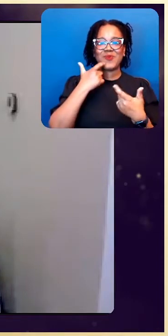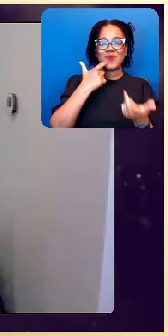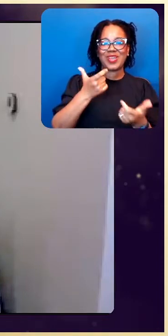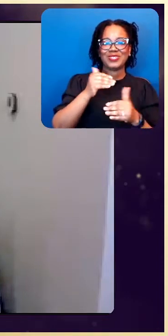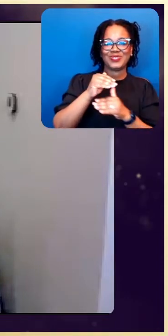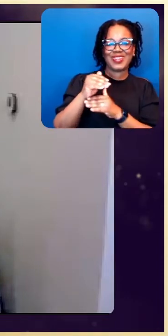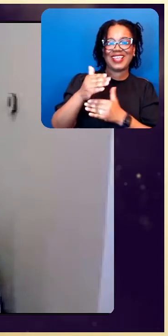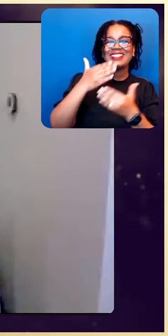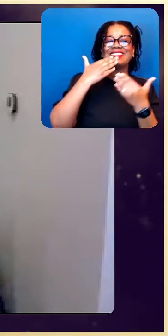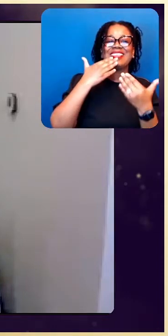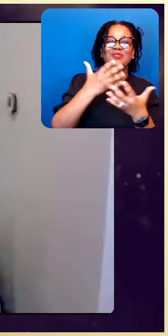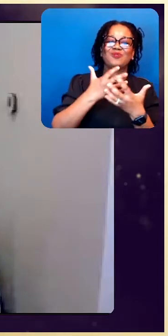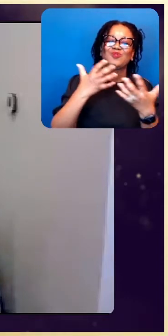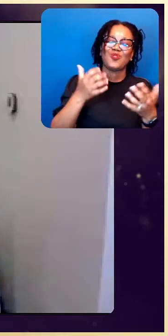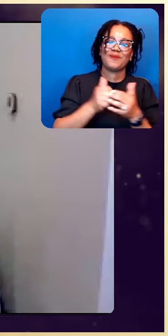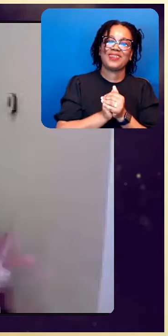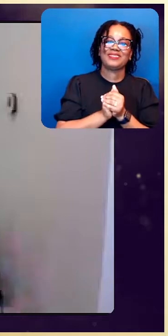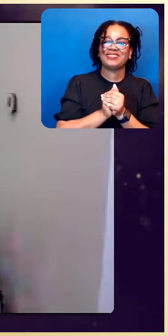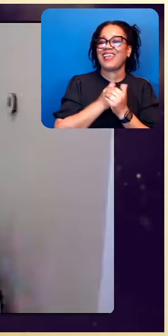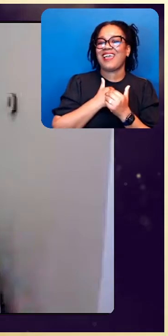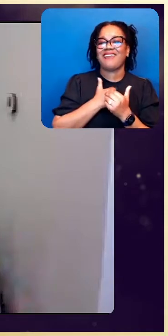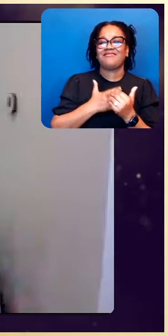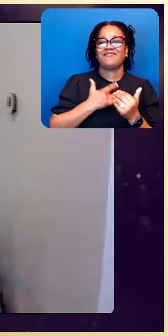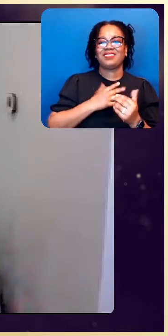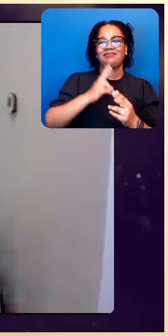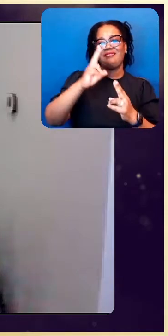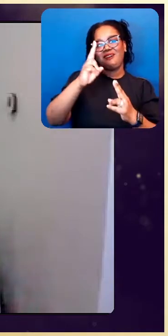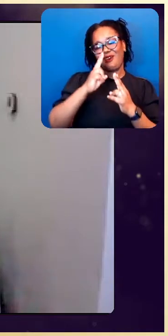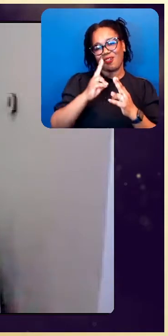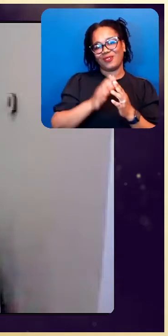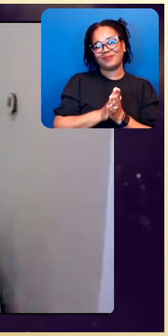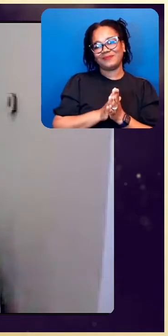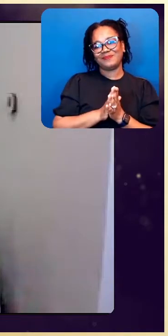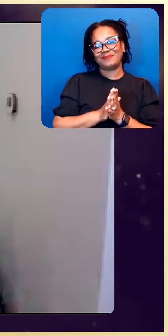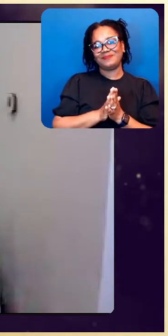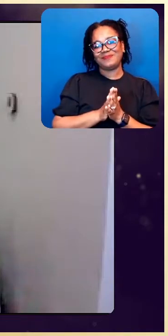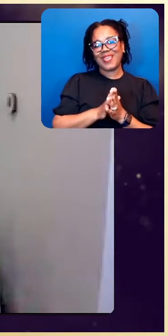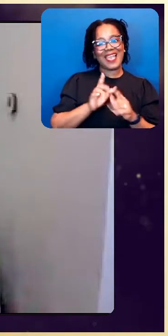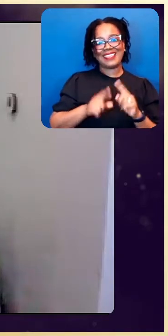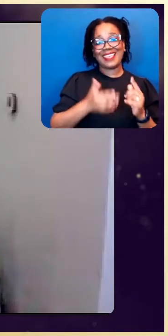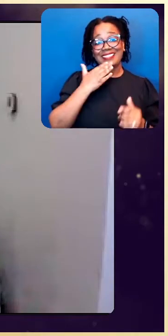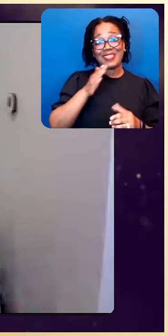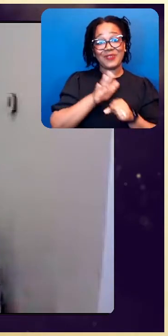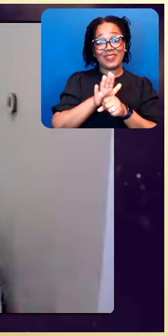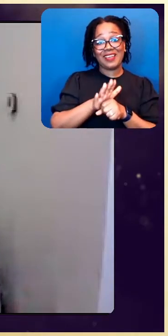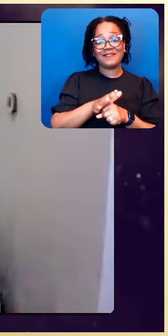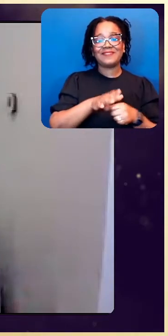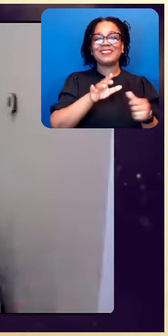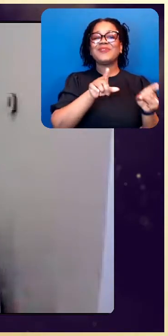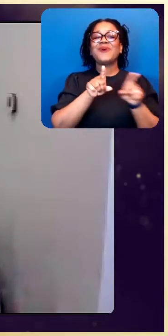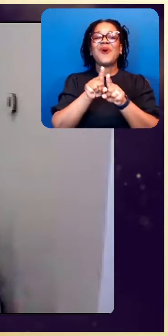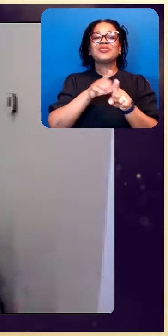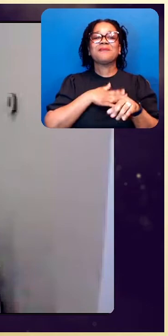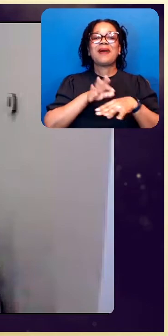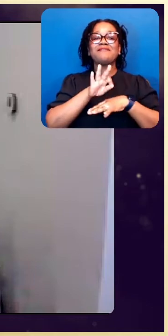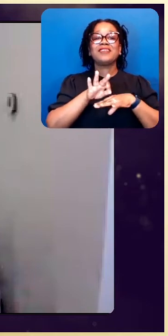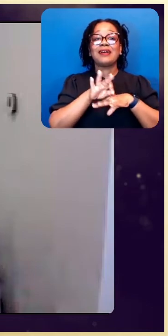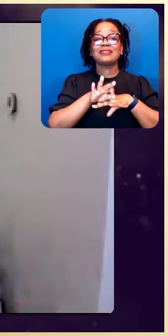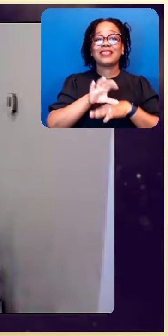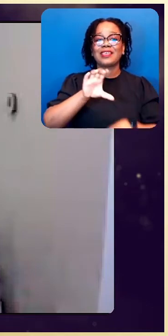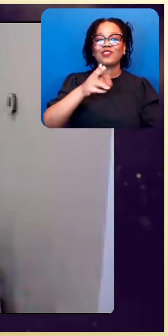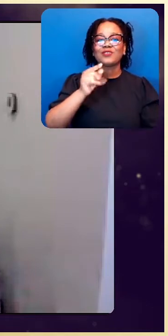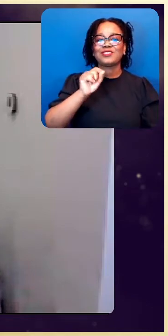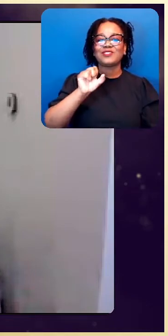honored, and I can't thank you enough. And a huge thank you out to my fiance, Christopher. I could not have done this year